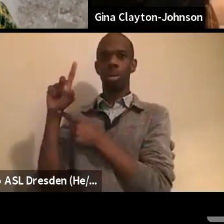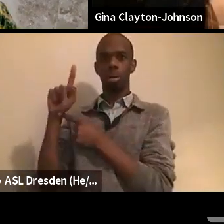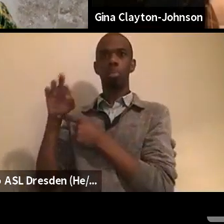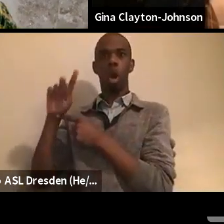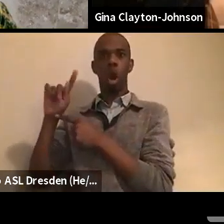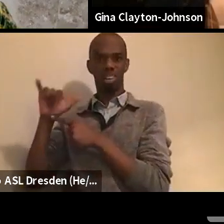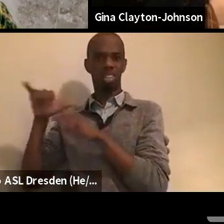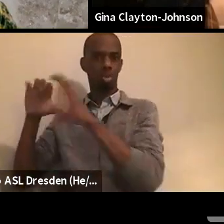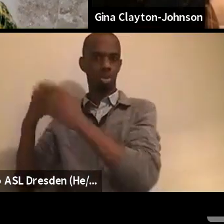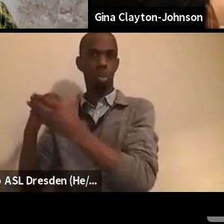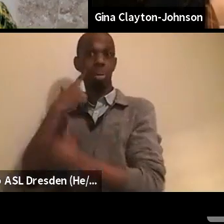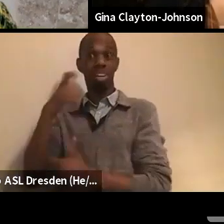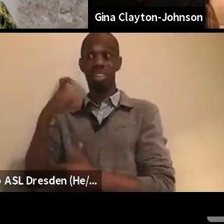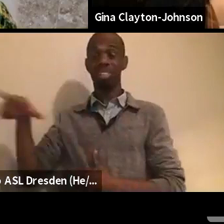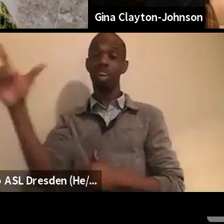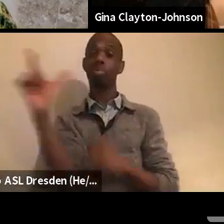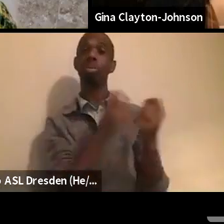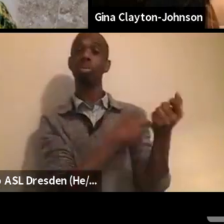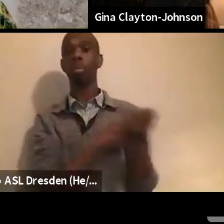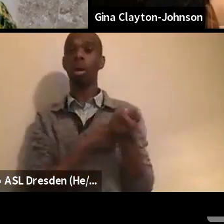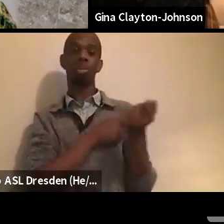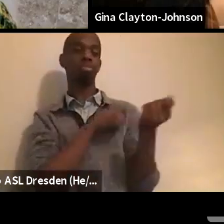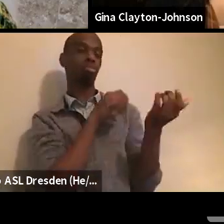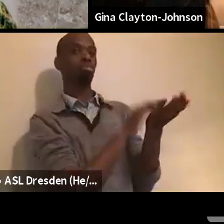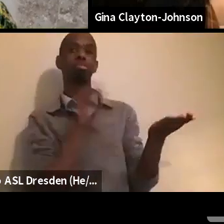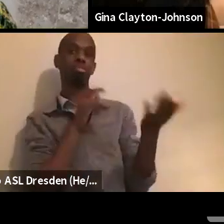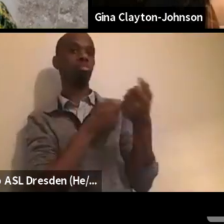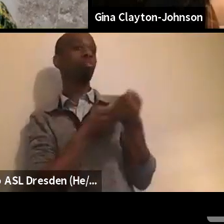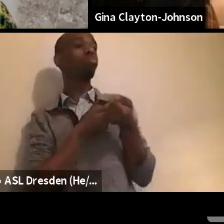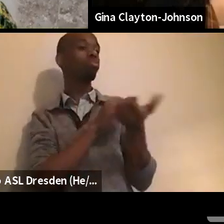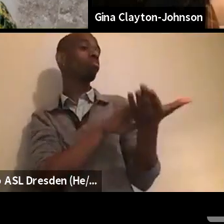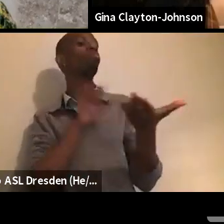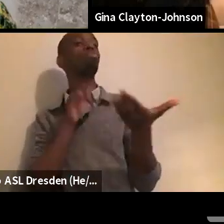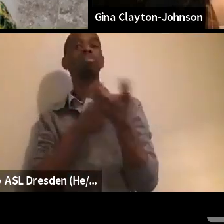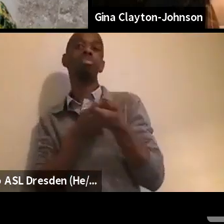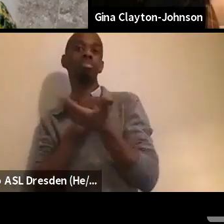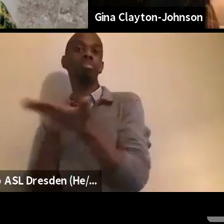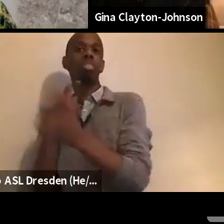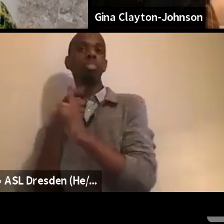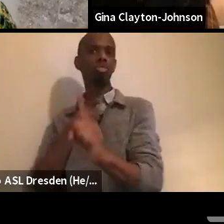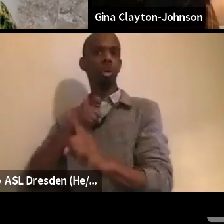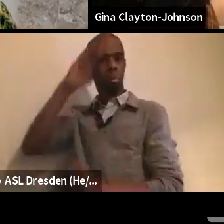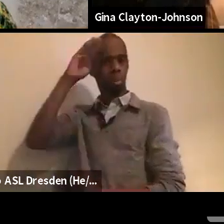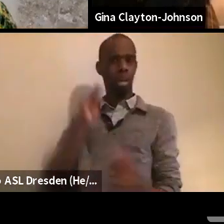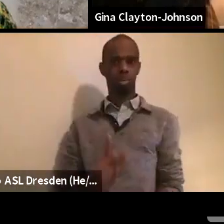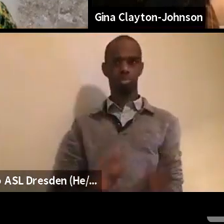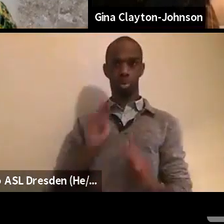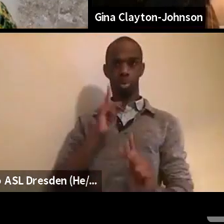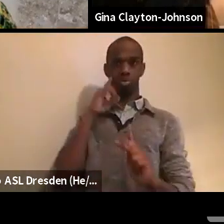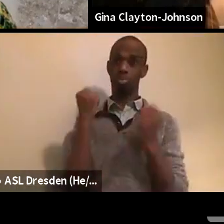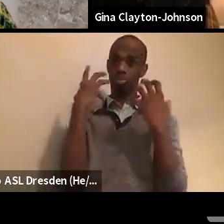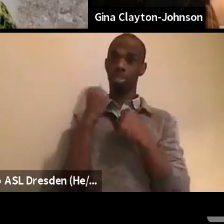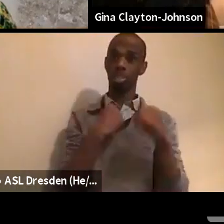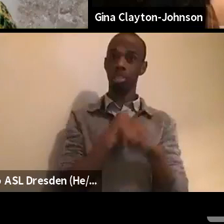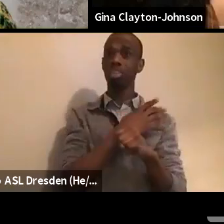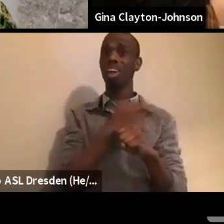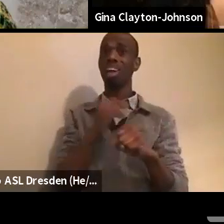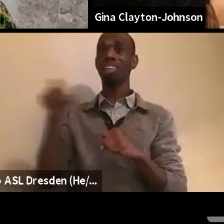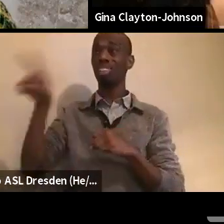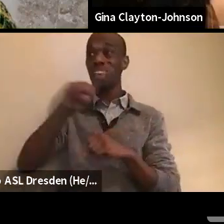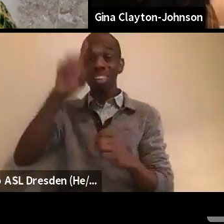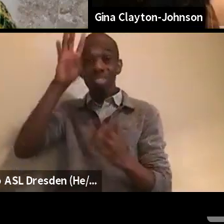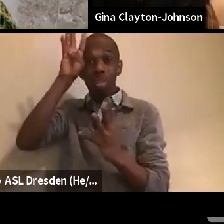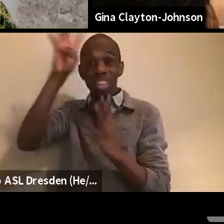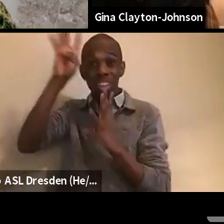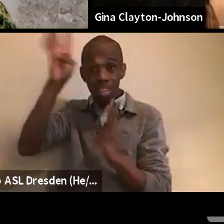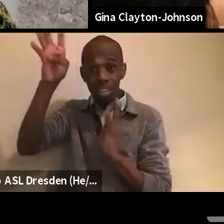from black people for years and didn't give us much. In fact, they created the crime bill. They created all of this upset. And